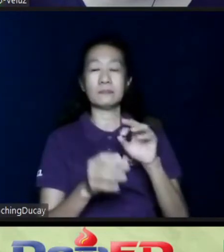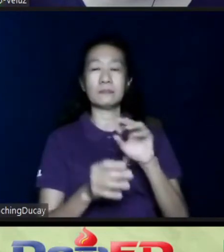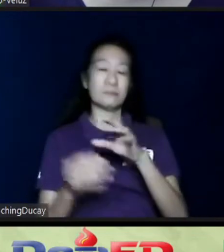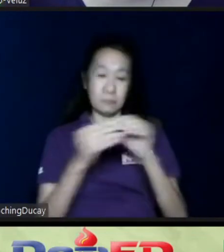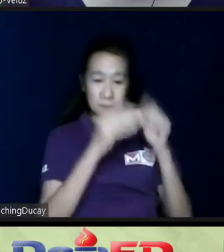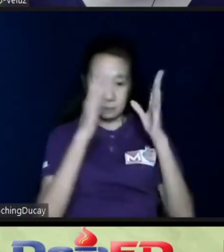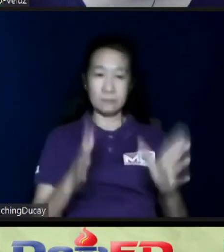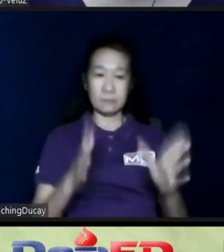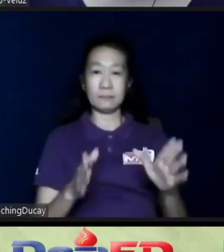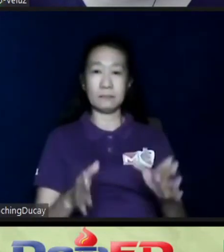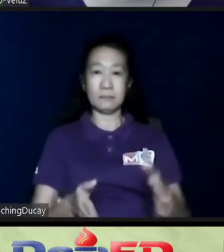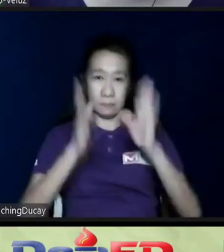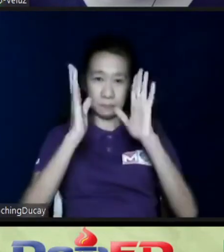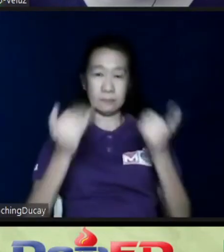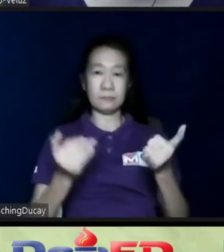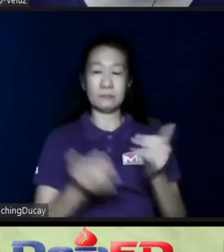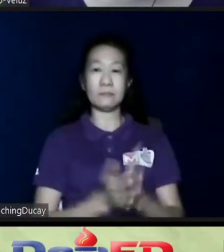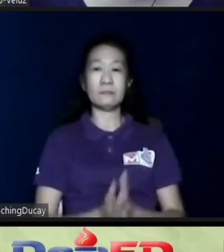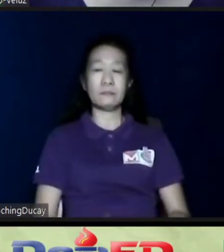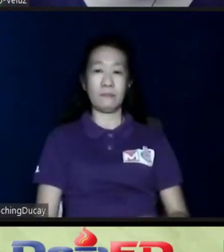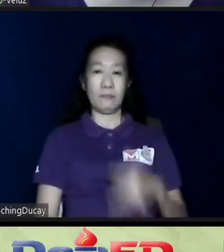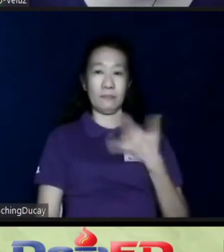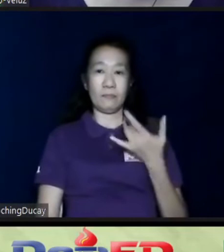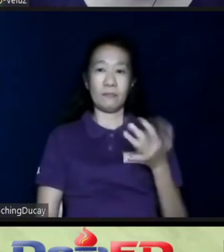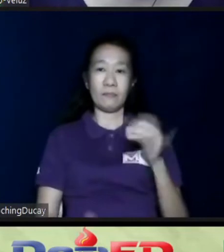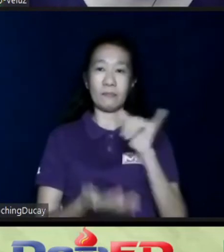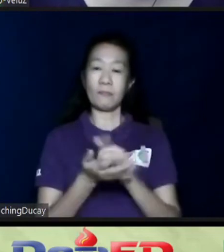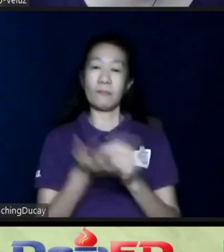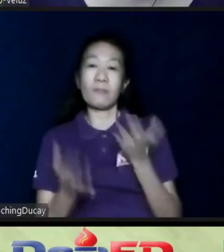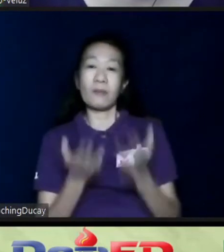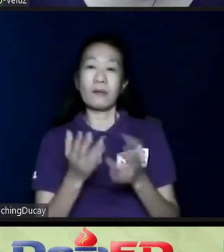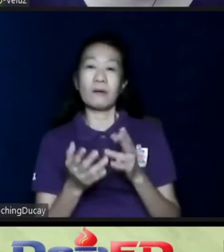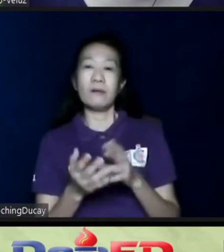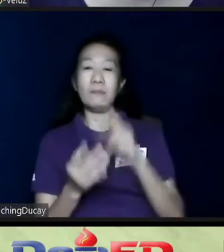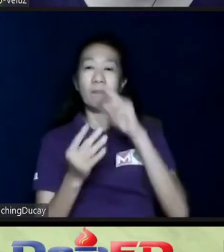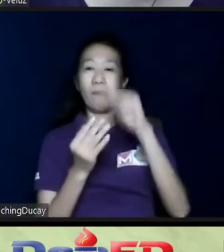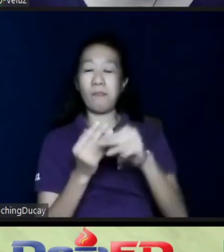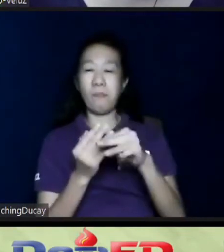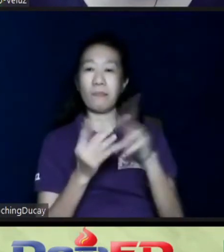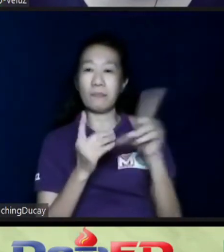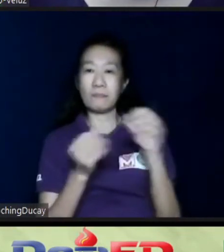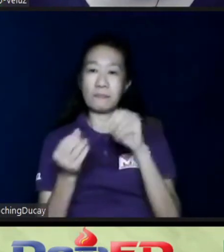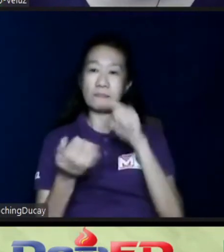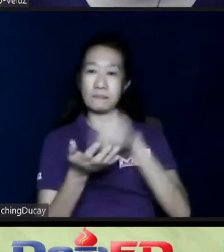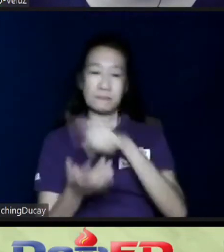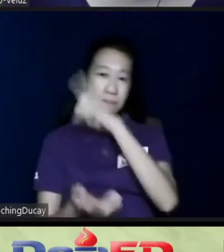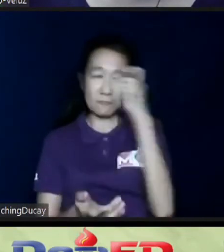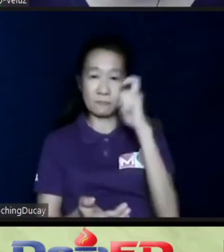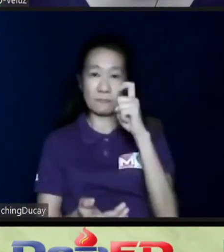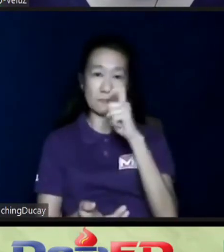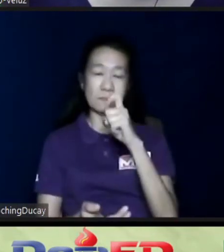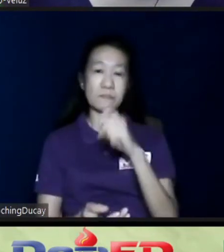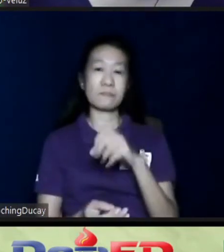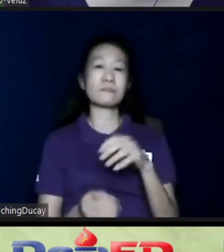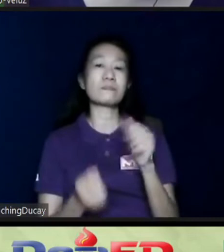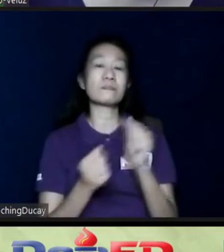listening now, and you feel that perhaps Project Teach is too ambitious for you because, you know, it entails